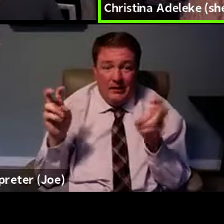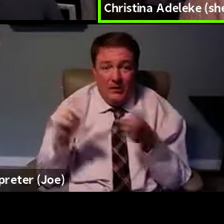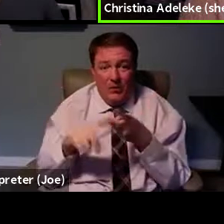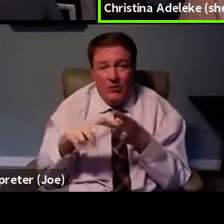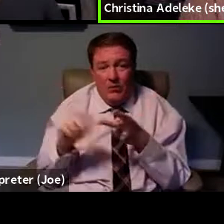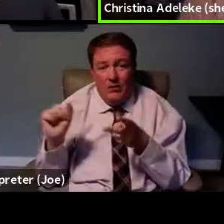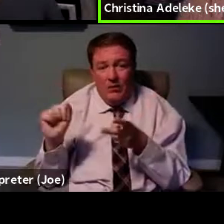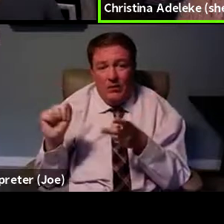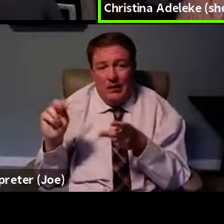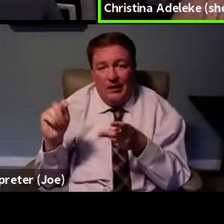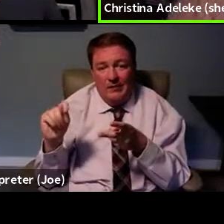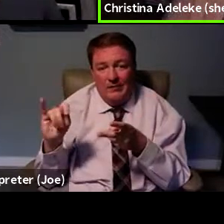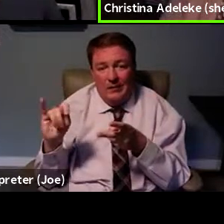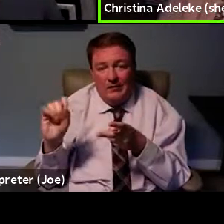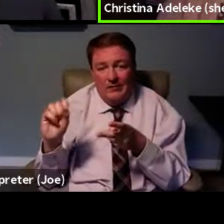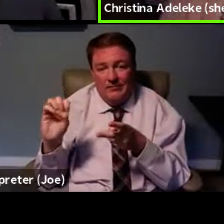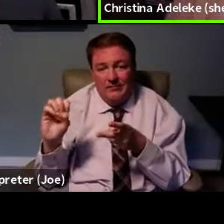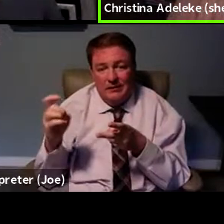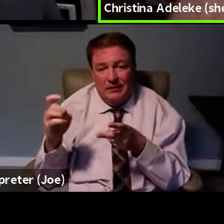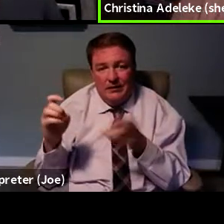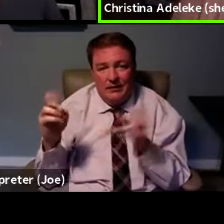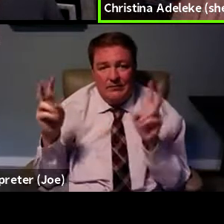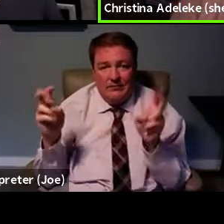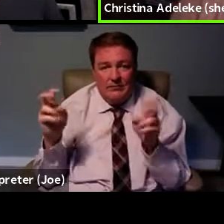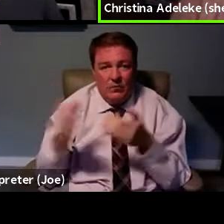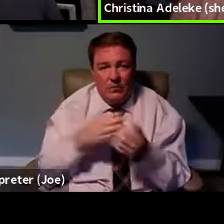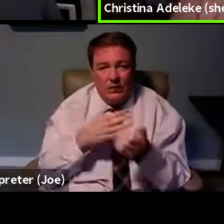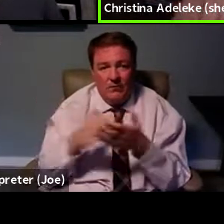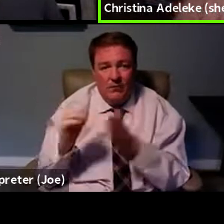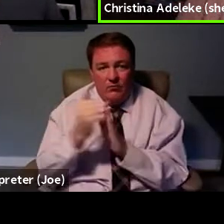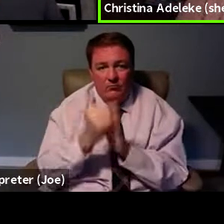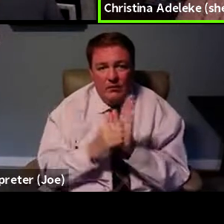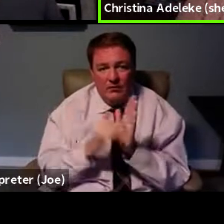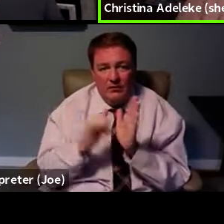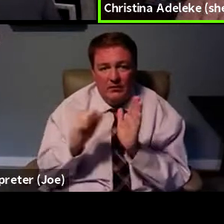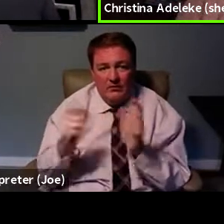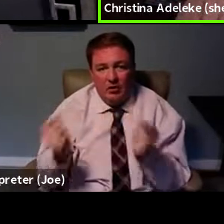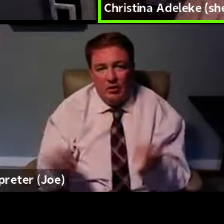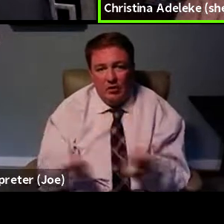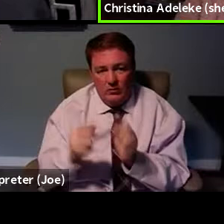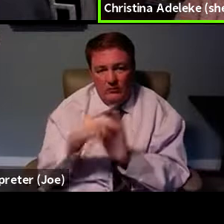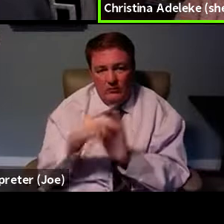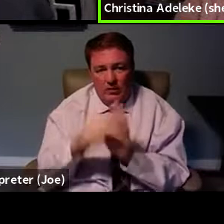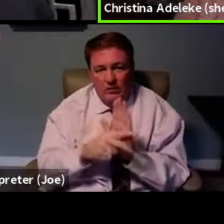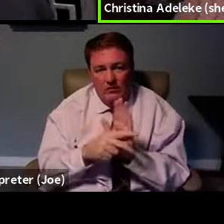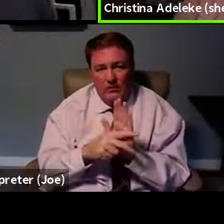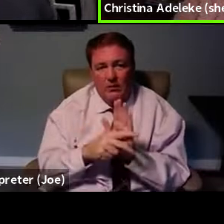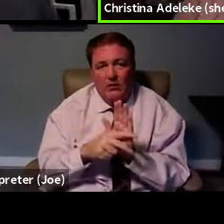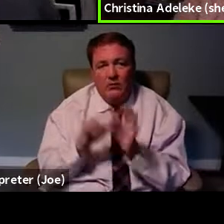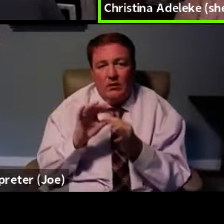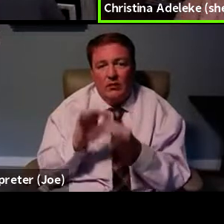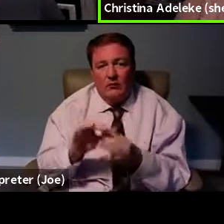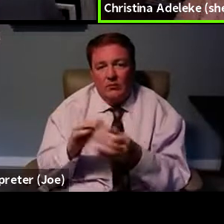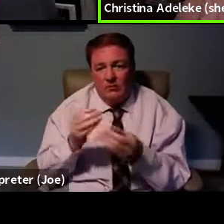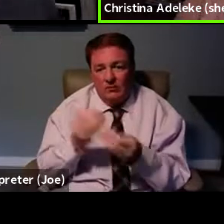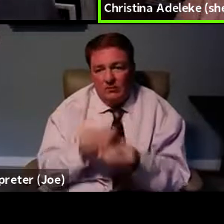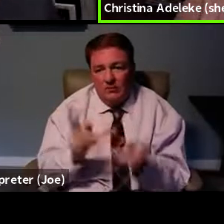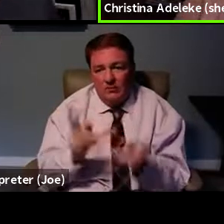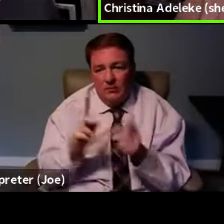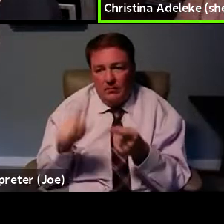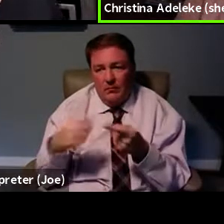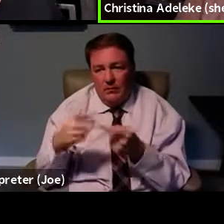anti-sex or whatever their agenda is, you know, that definitely harms policy when it comes to being able to let folks know about PrEP,